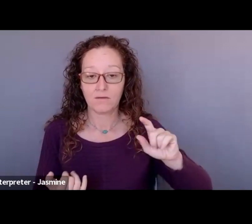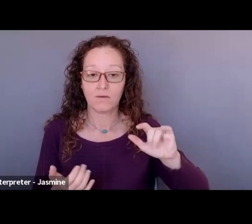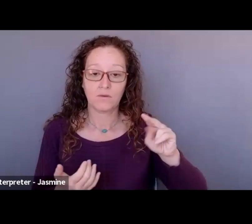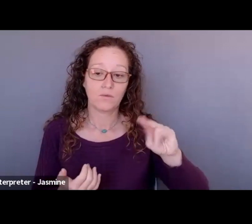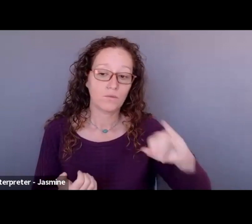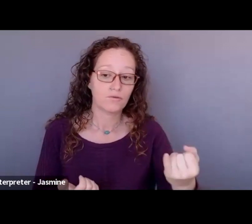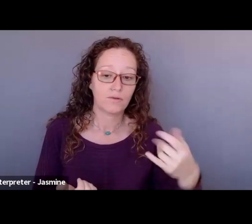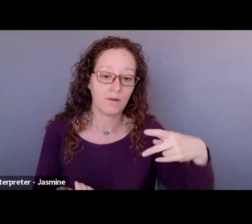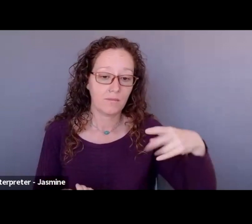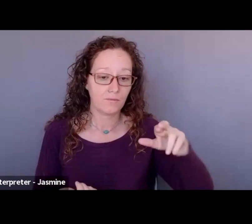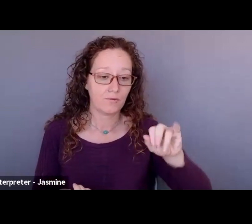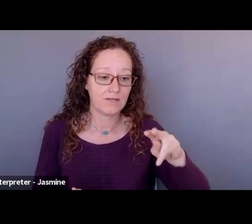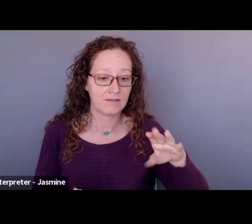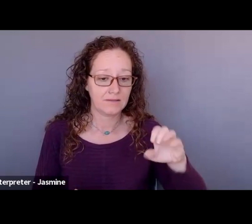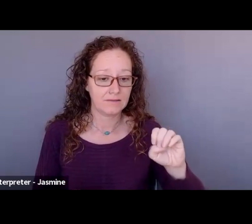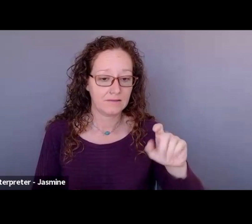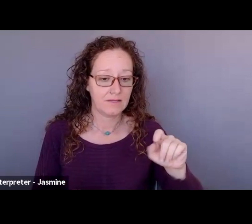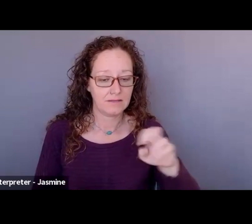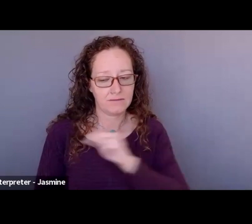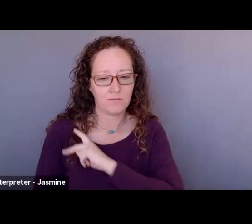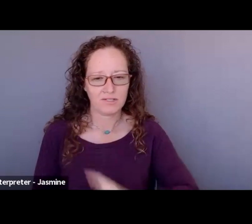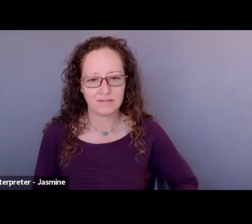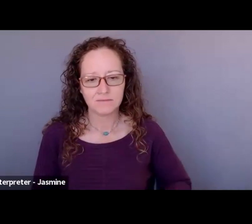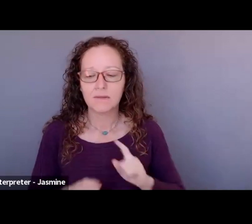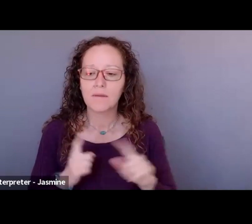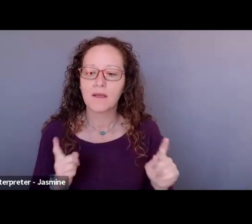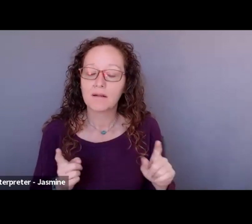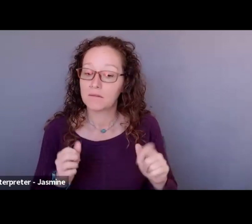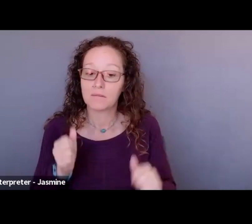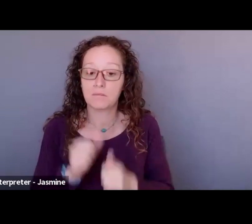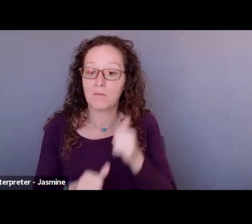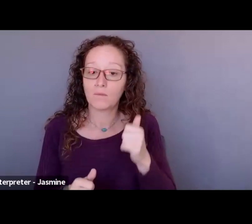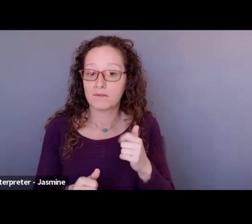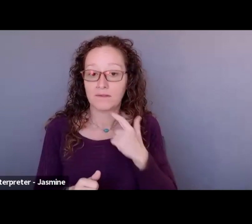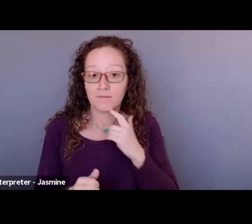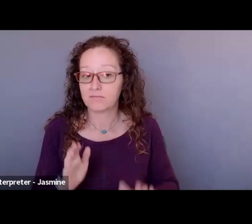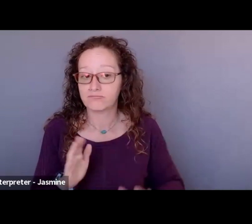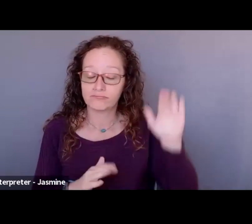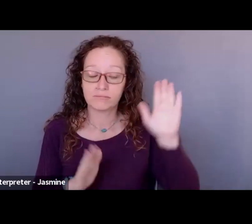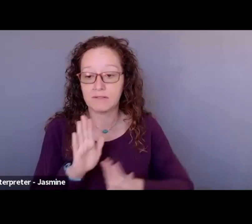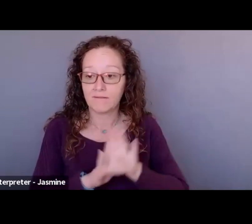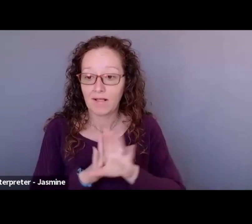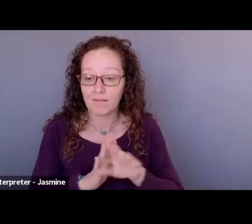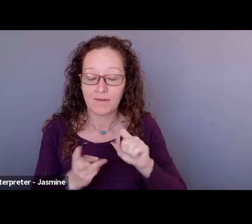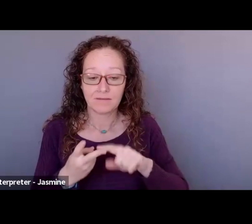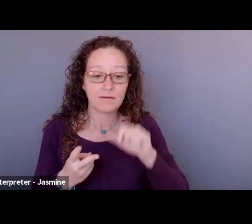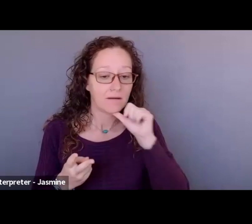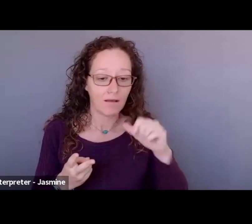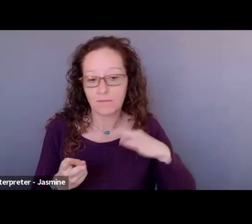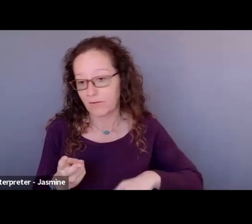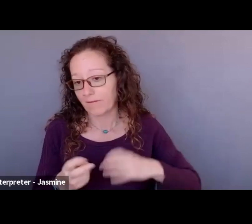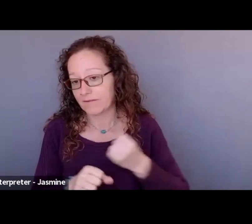spent most of my formative development and non-profit years in New York City